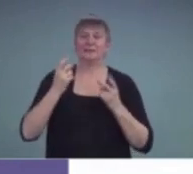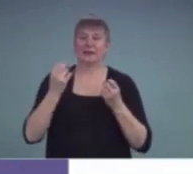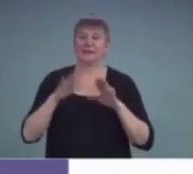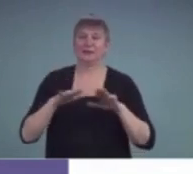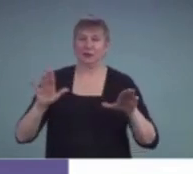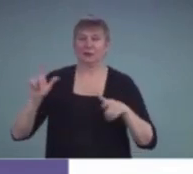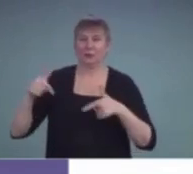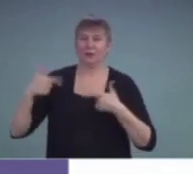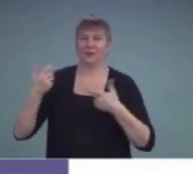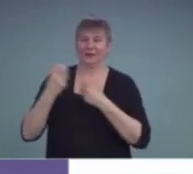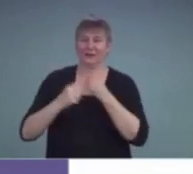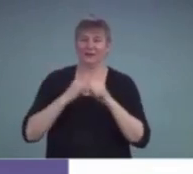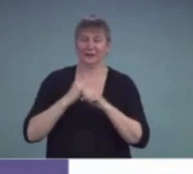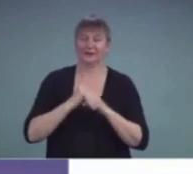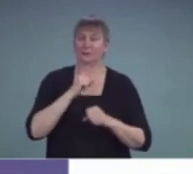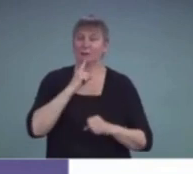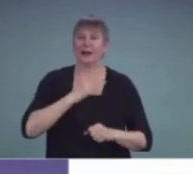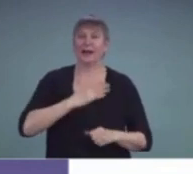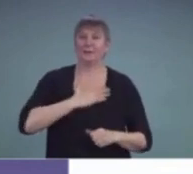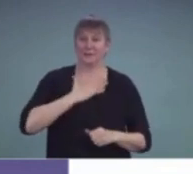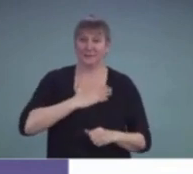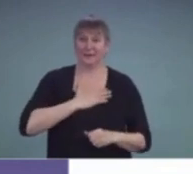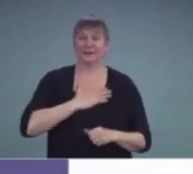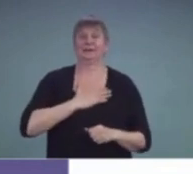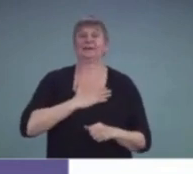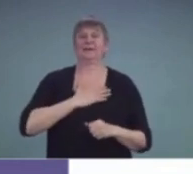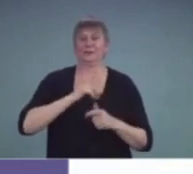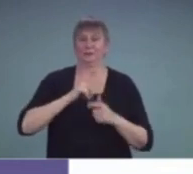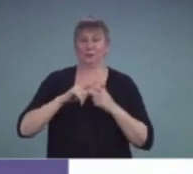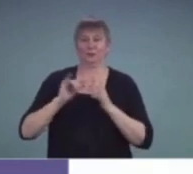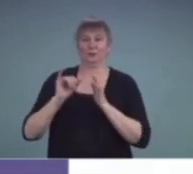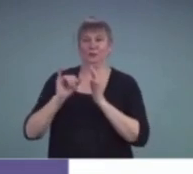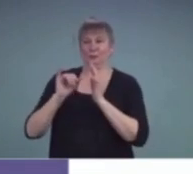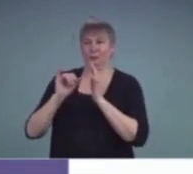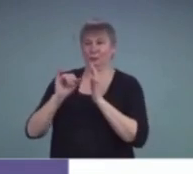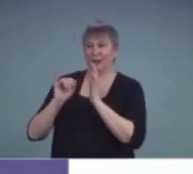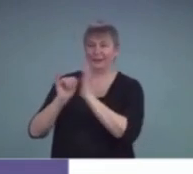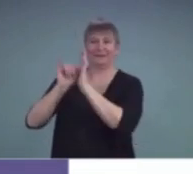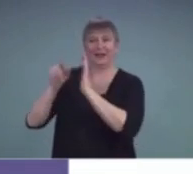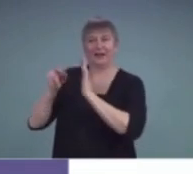I'm so pleased that we're beginning to have recognition of their needs.